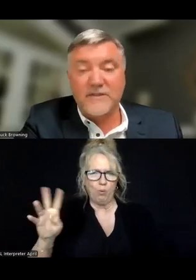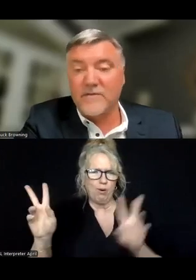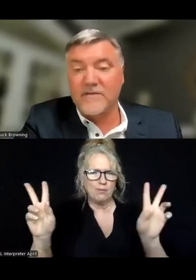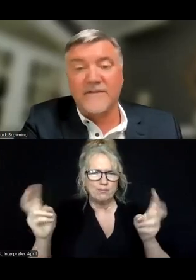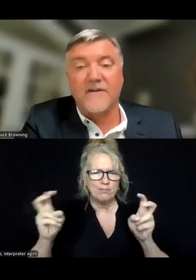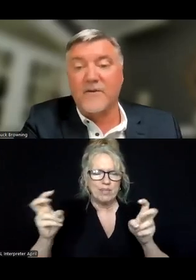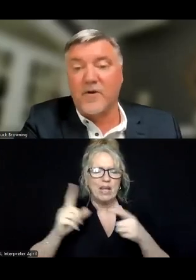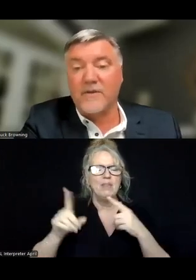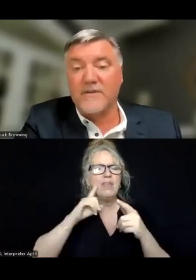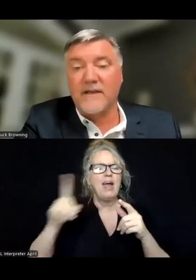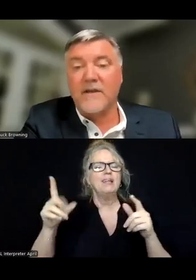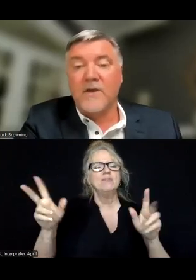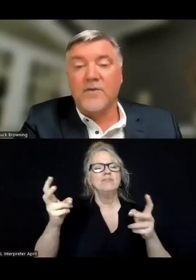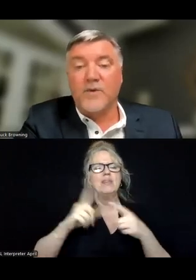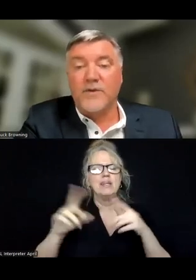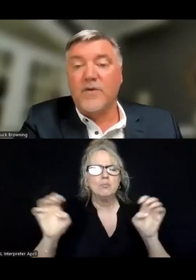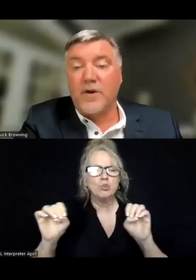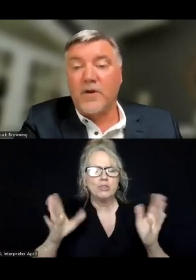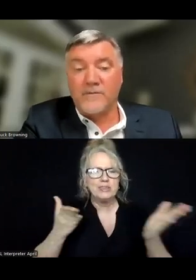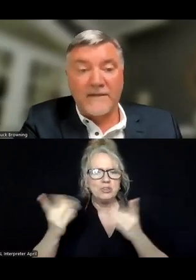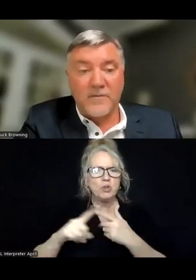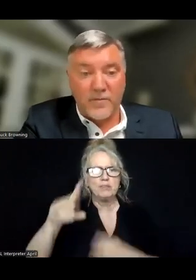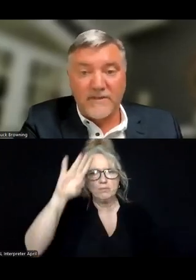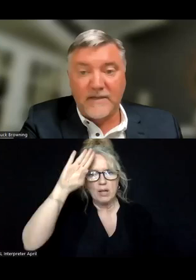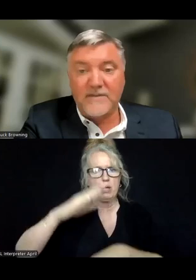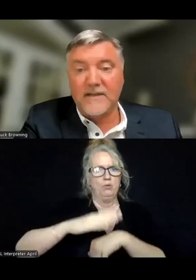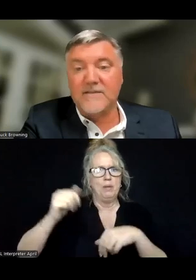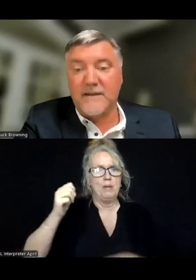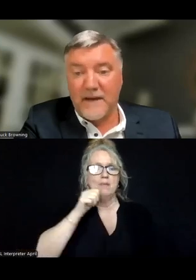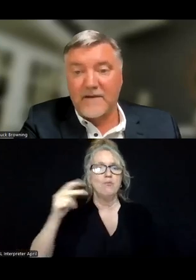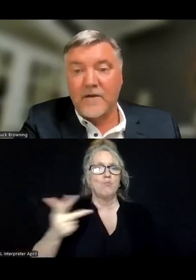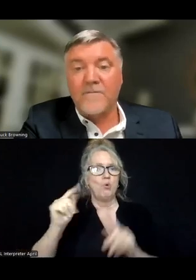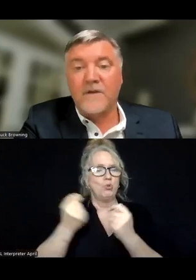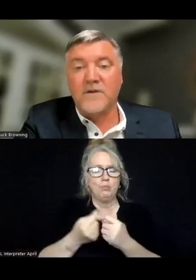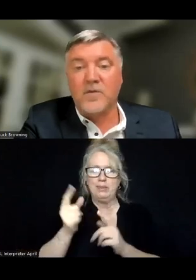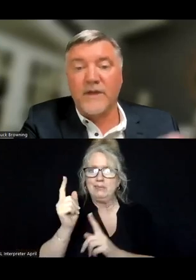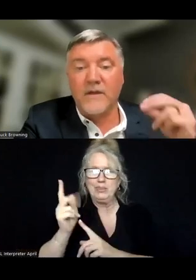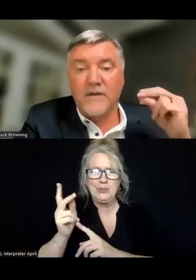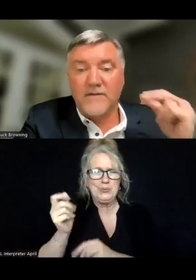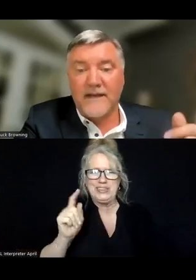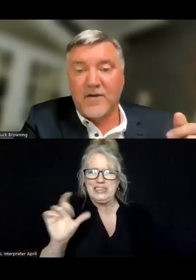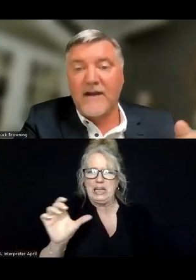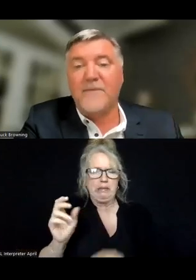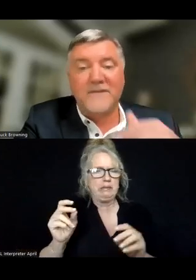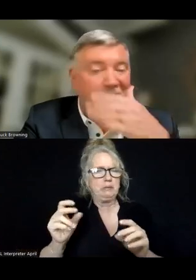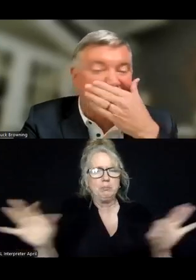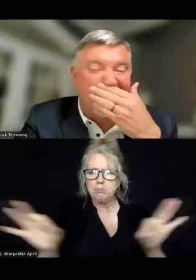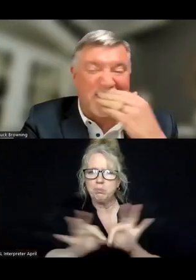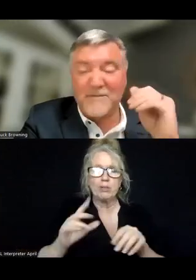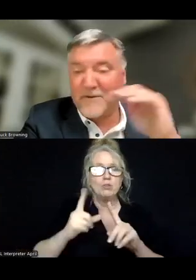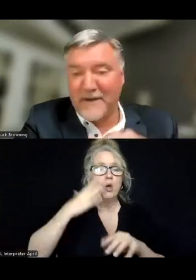of emergency services like fire that when you're on call as a mobile team, seconds can matter. And so when that call